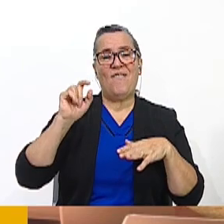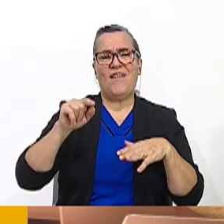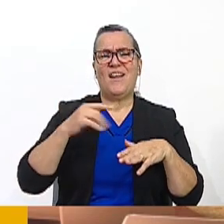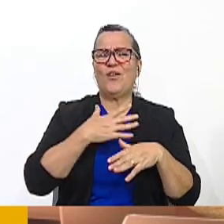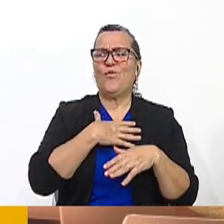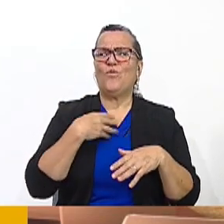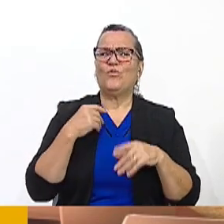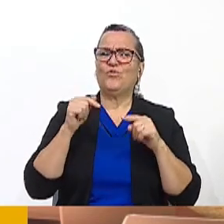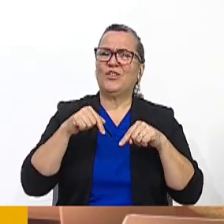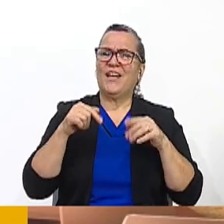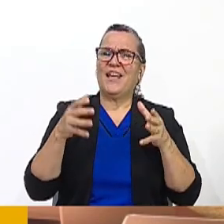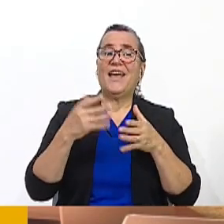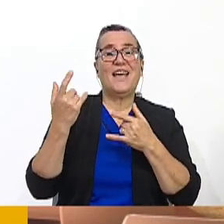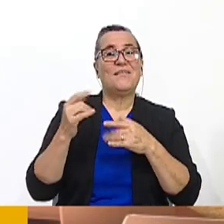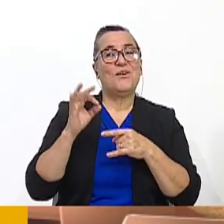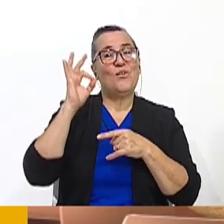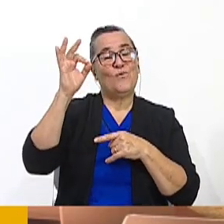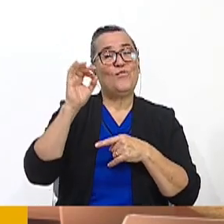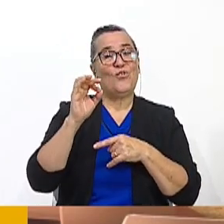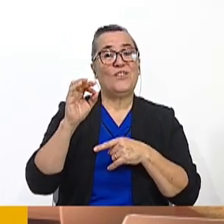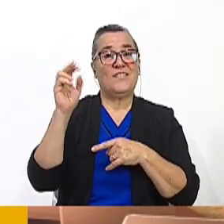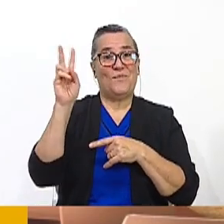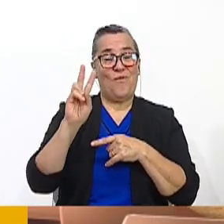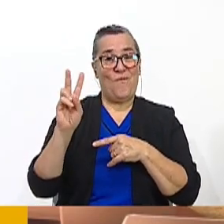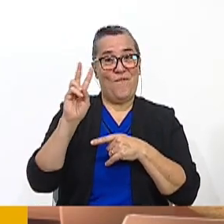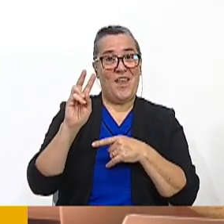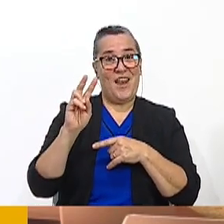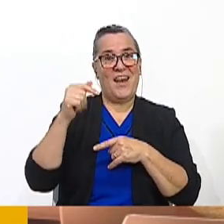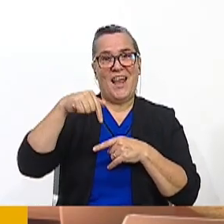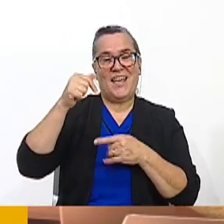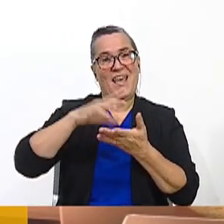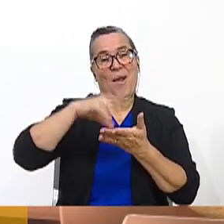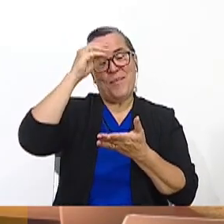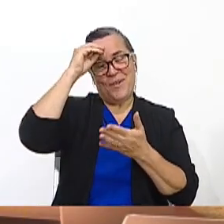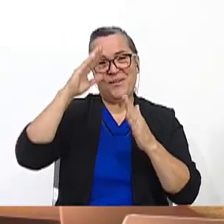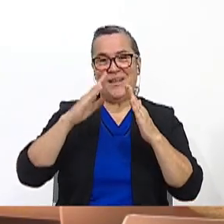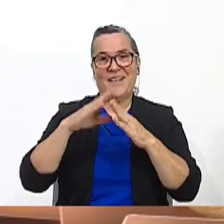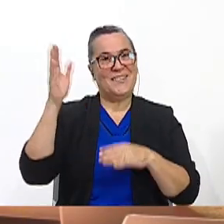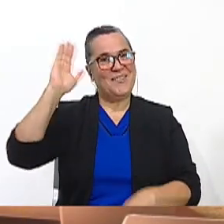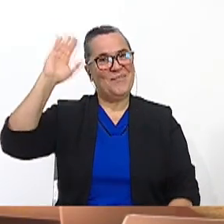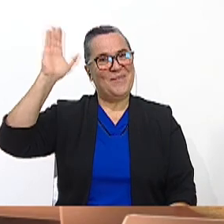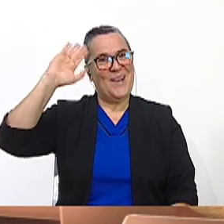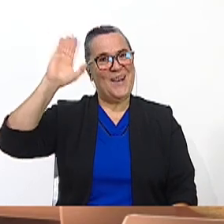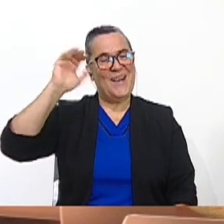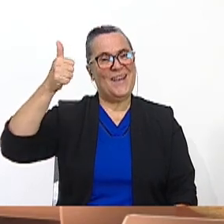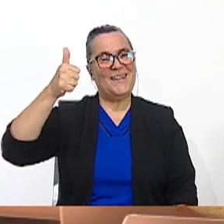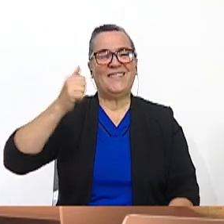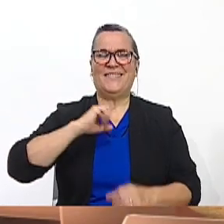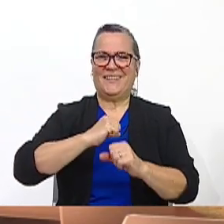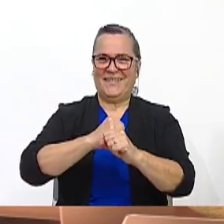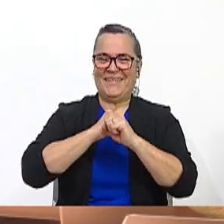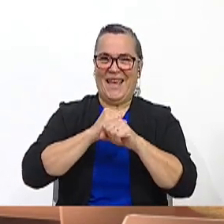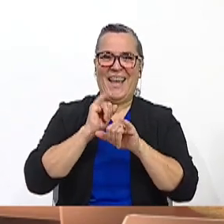here with you. And I hope to see you next Friday here in Aprendan Casa. Bye-bye. Be safe.